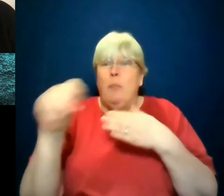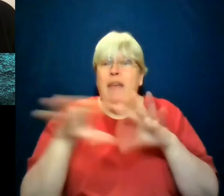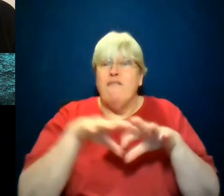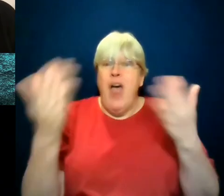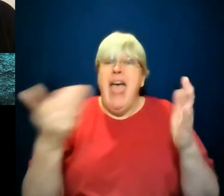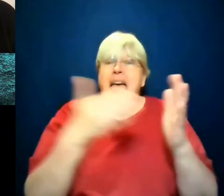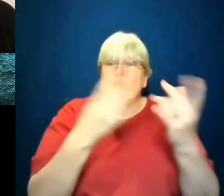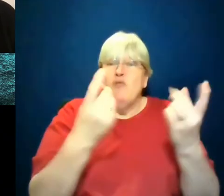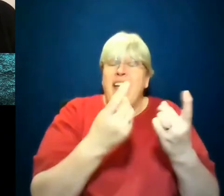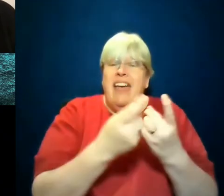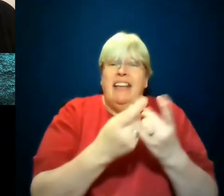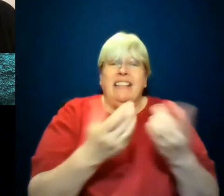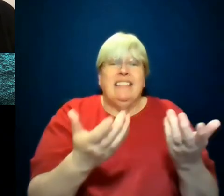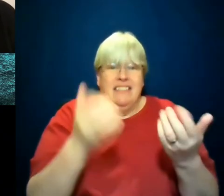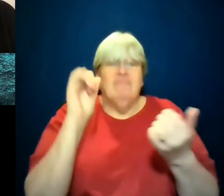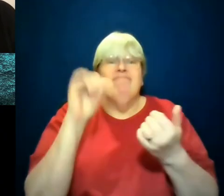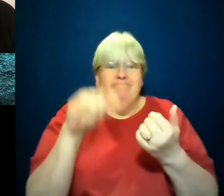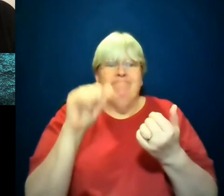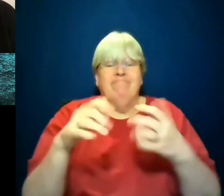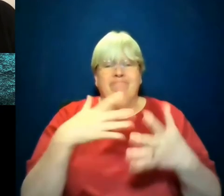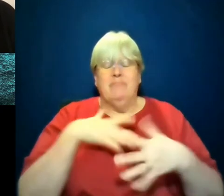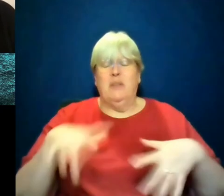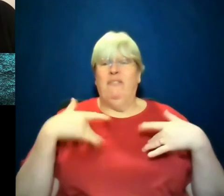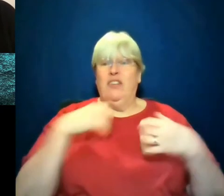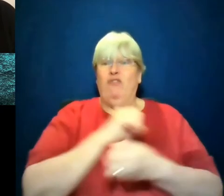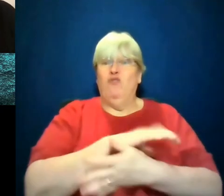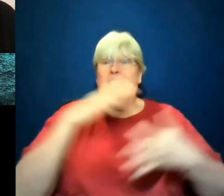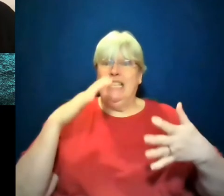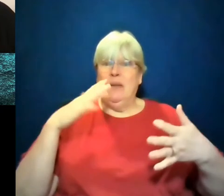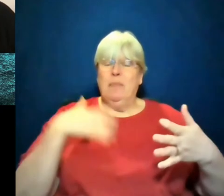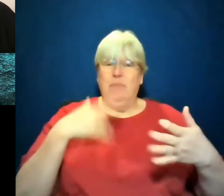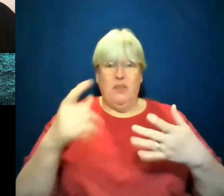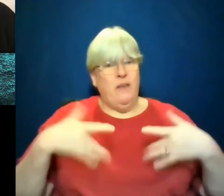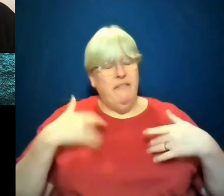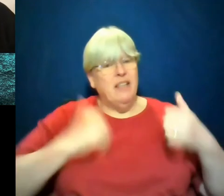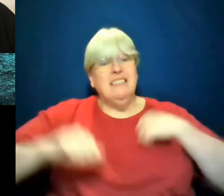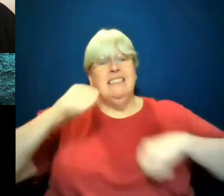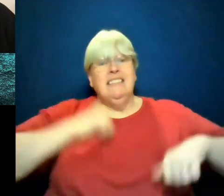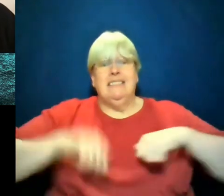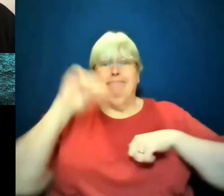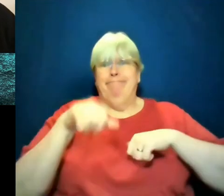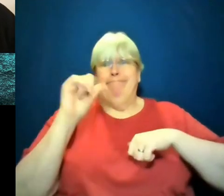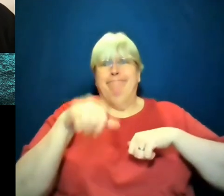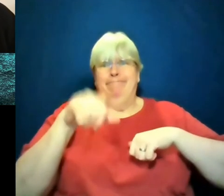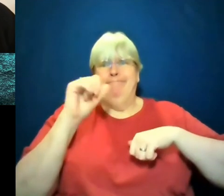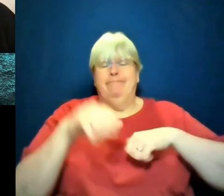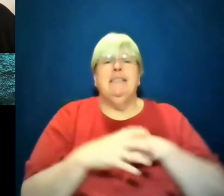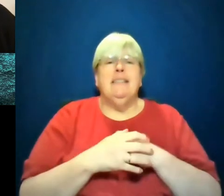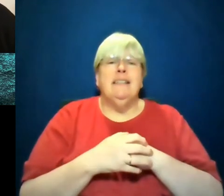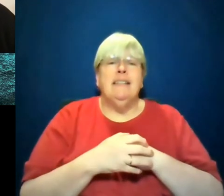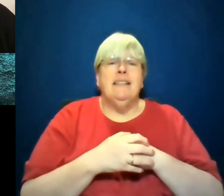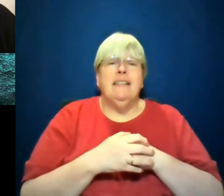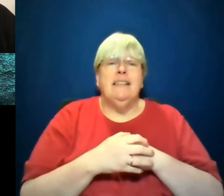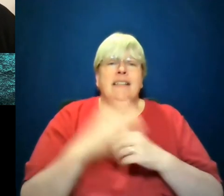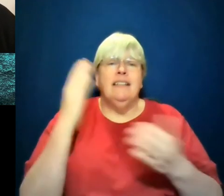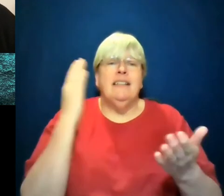can. That kind of sense of freedom, is that something that you prize about, about just imaginative freedom. That is